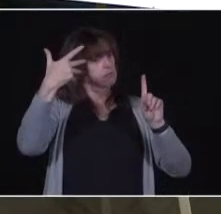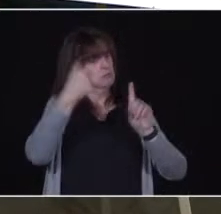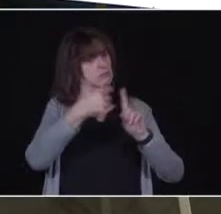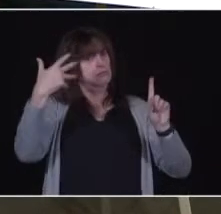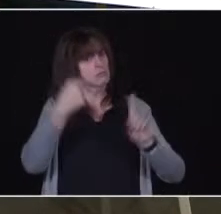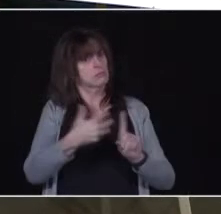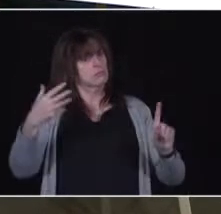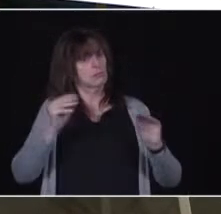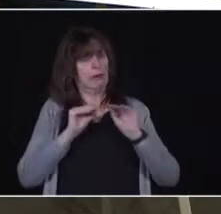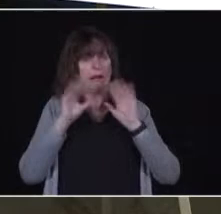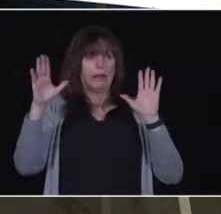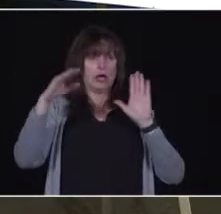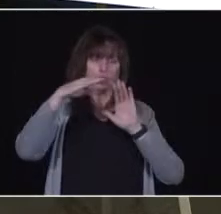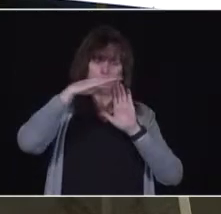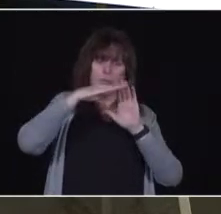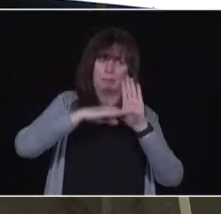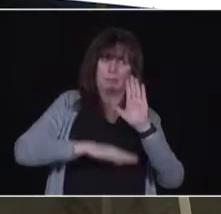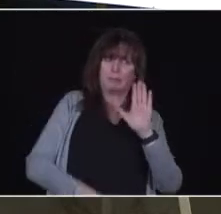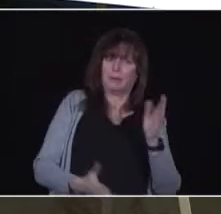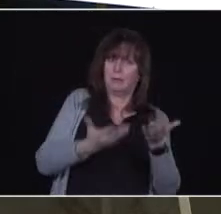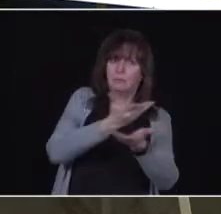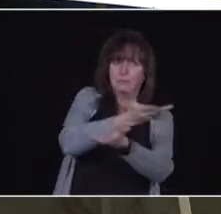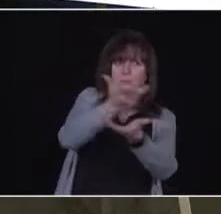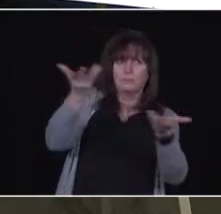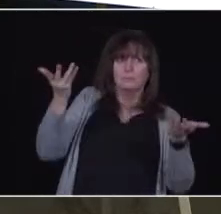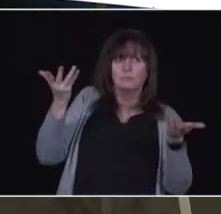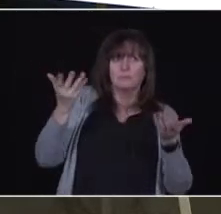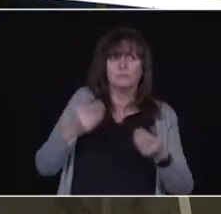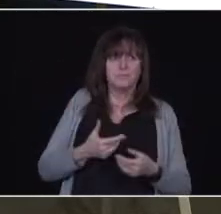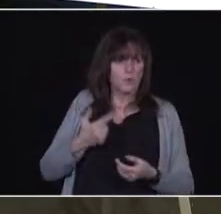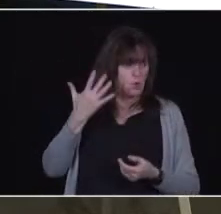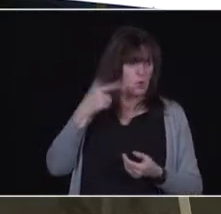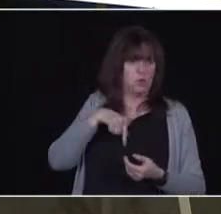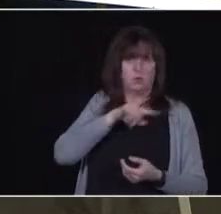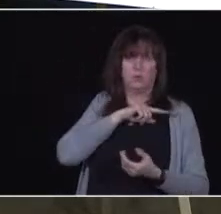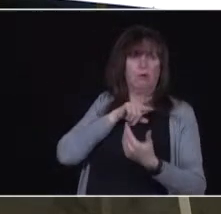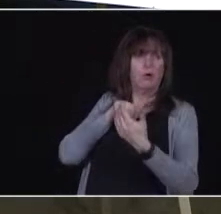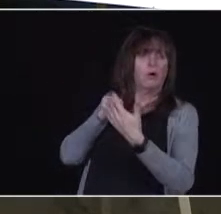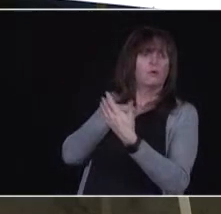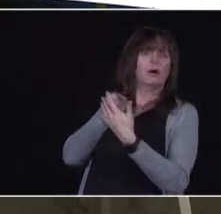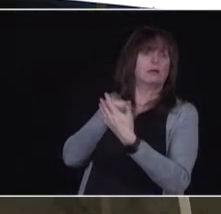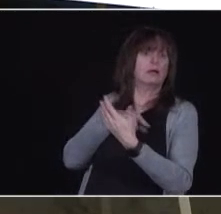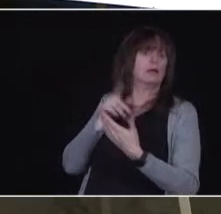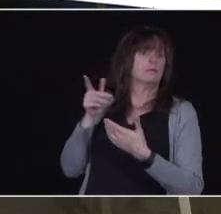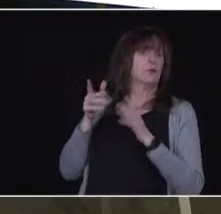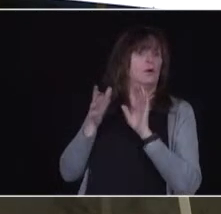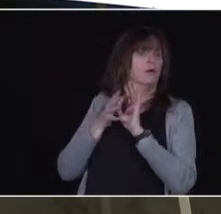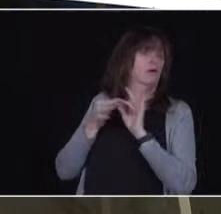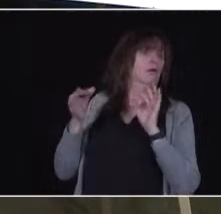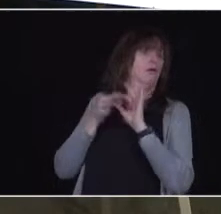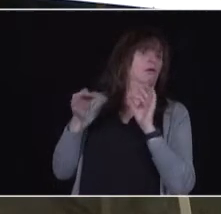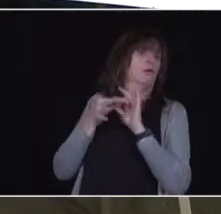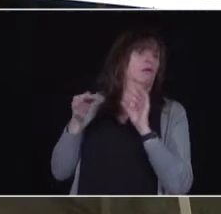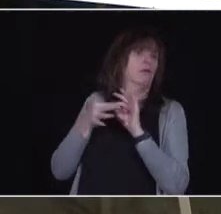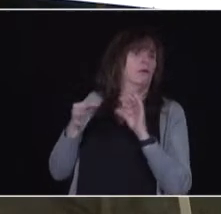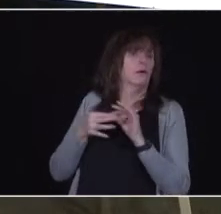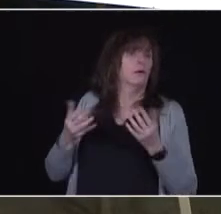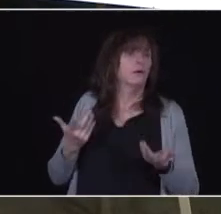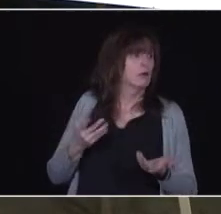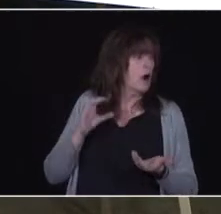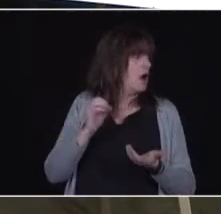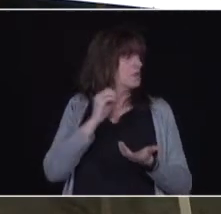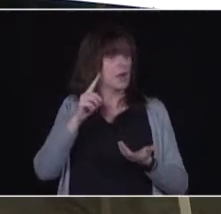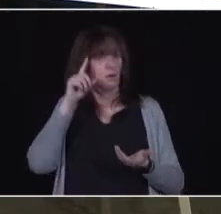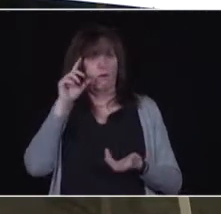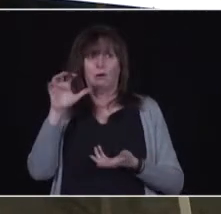some of the criticism that we really don't have a clear sense of what Ontario is doing? First of